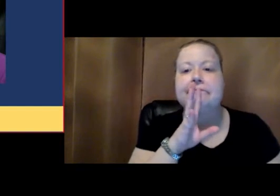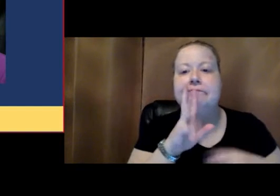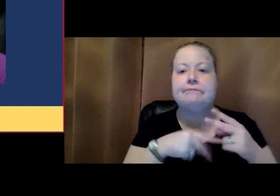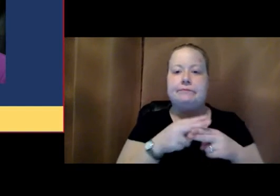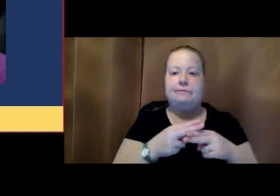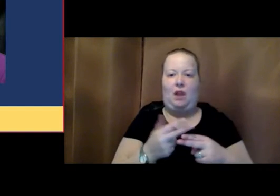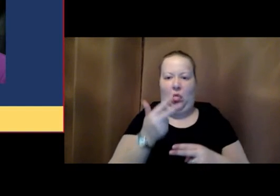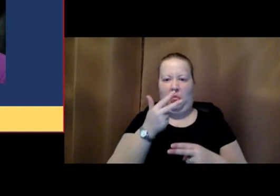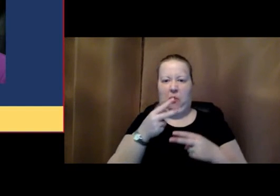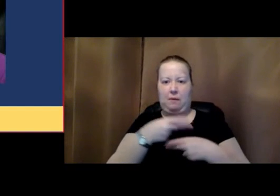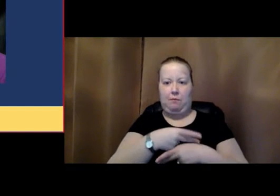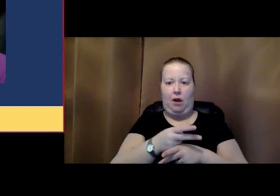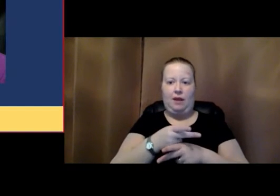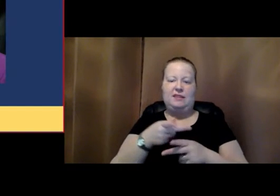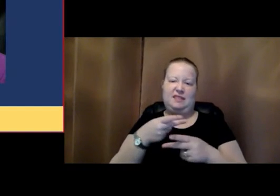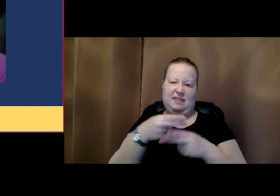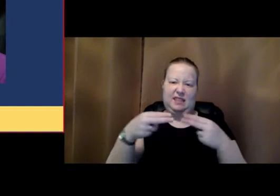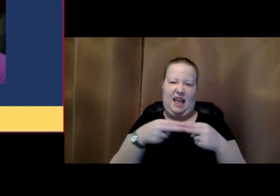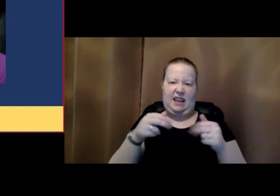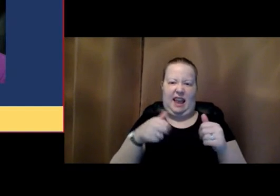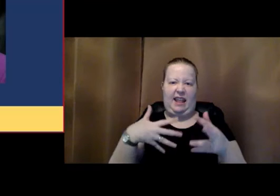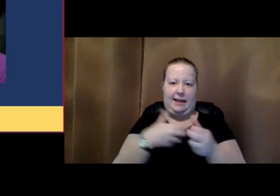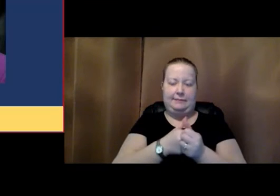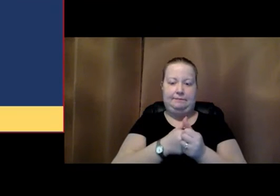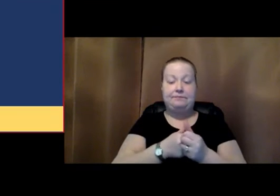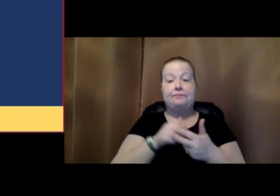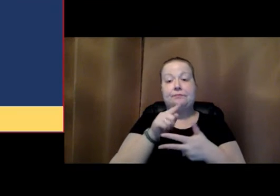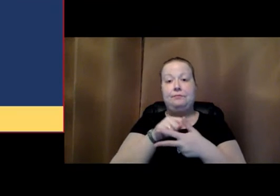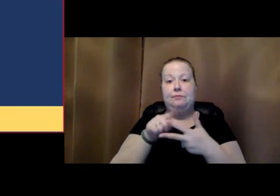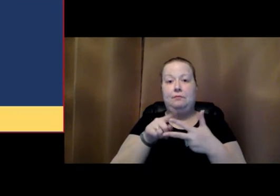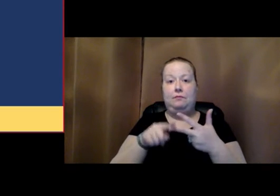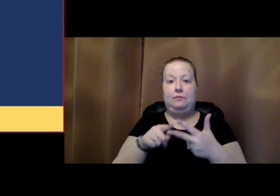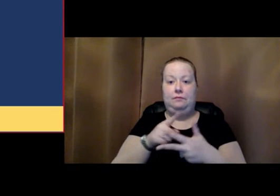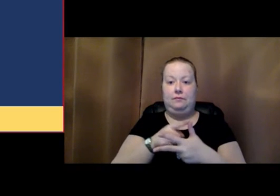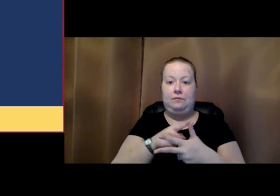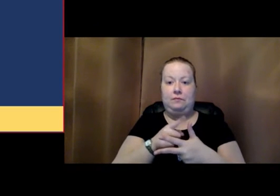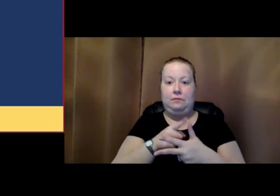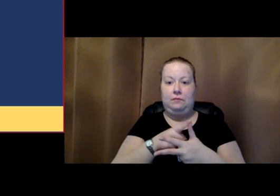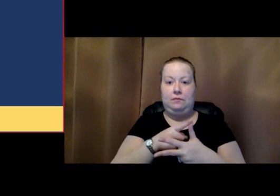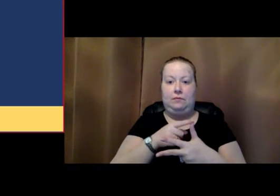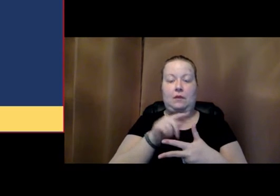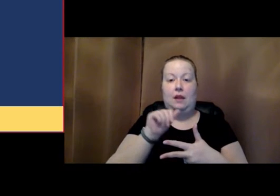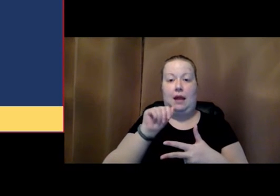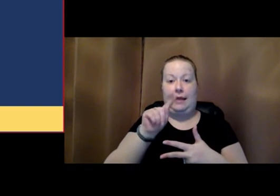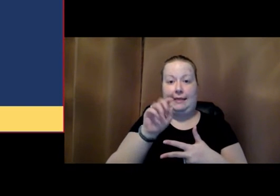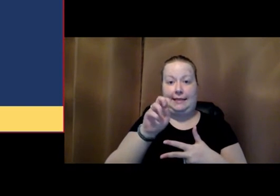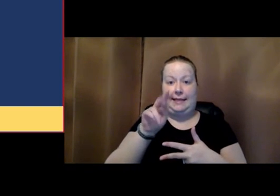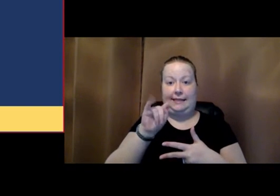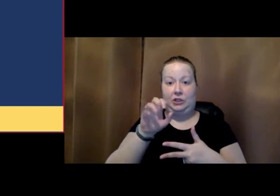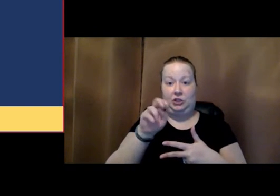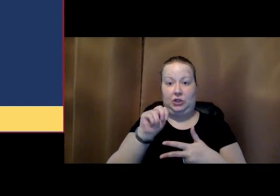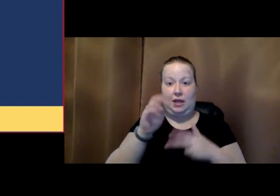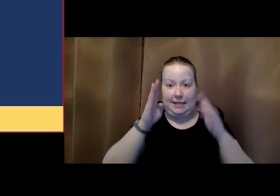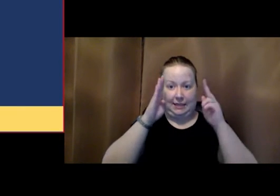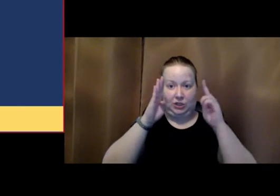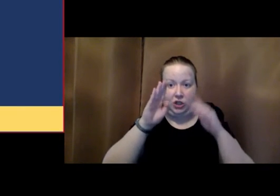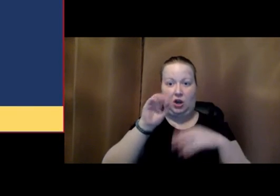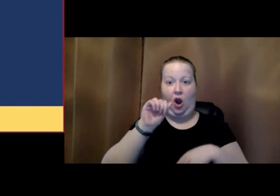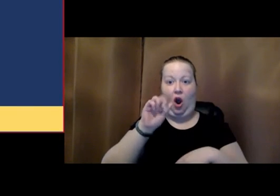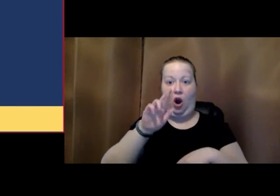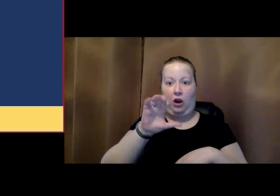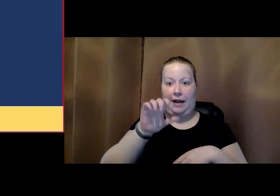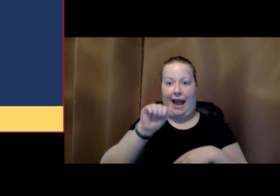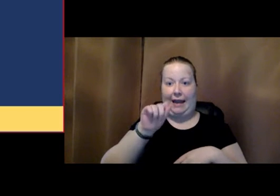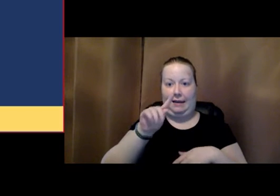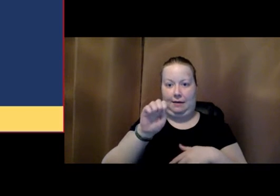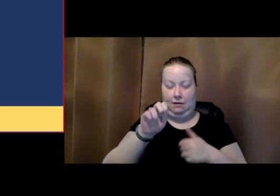slide will catch up in just a second. The three projects are called first, Attention Arcade. Thank you very much. The second